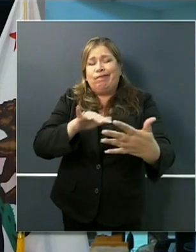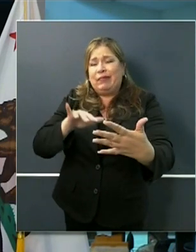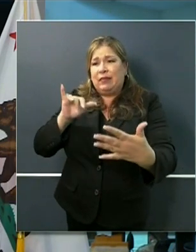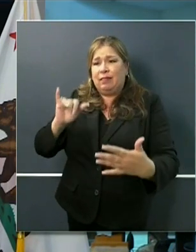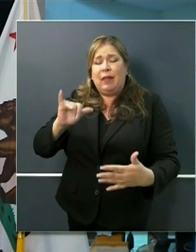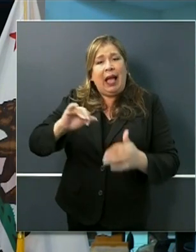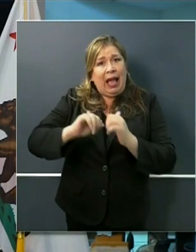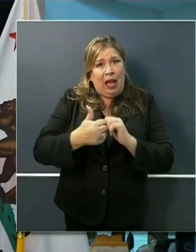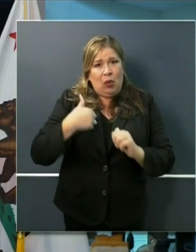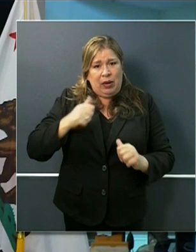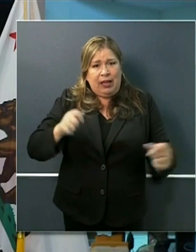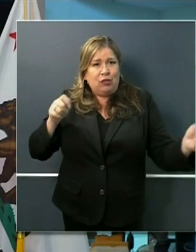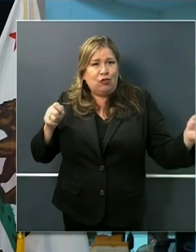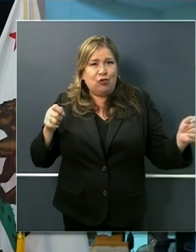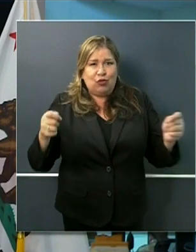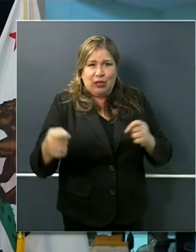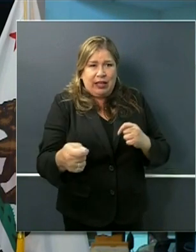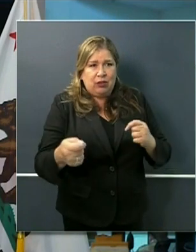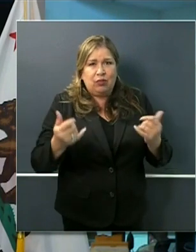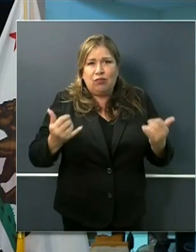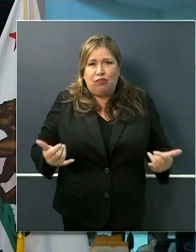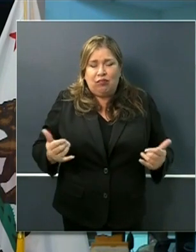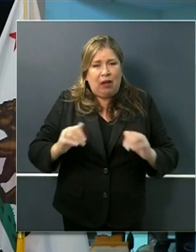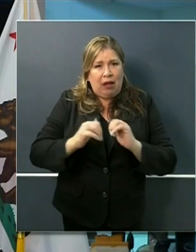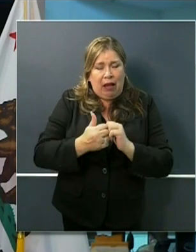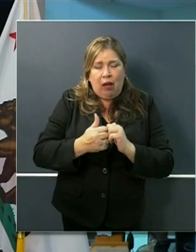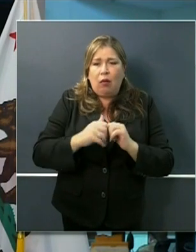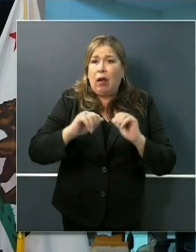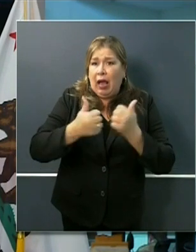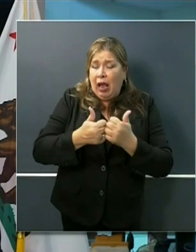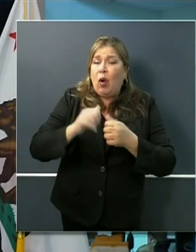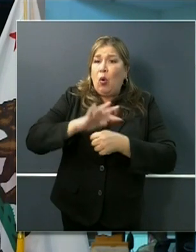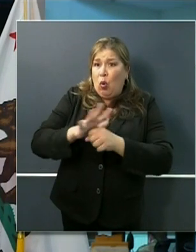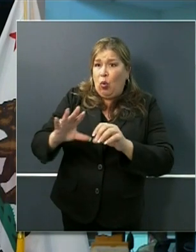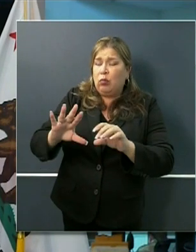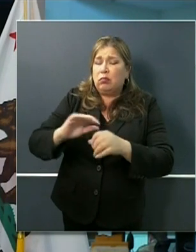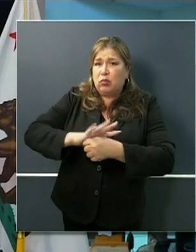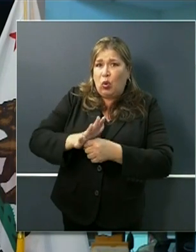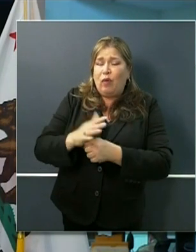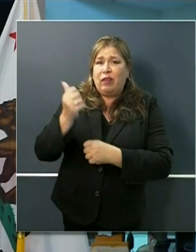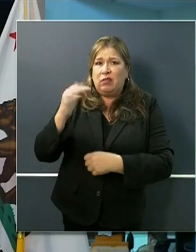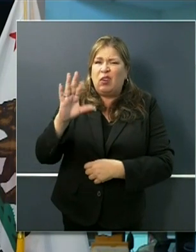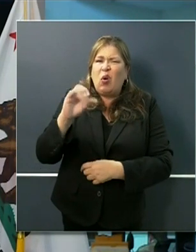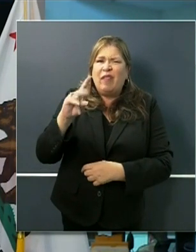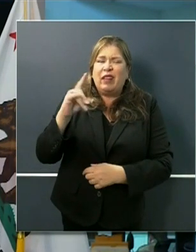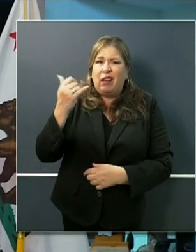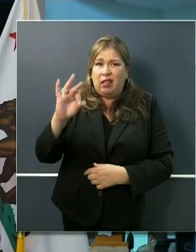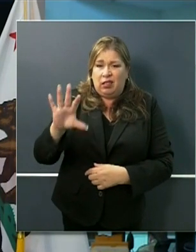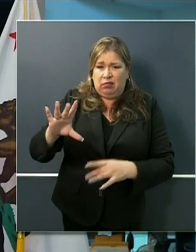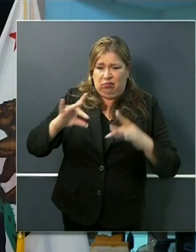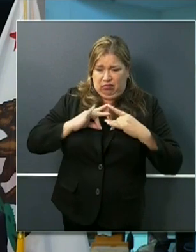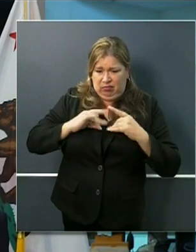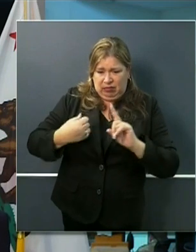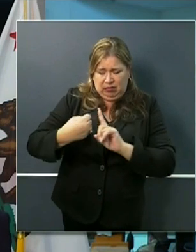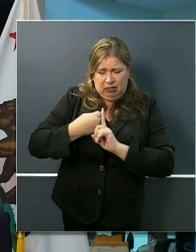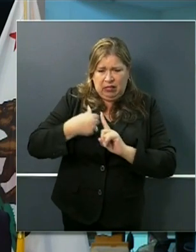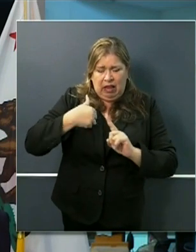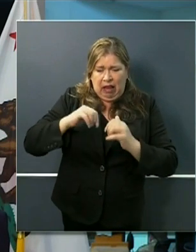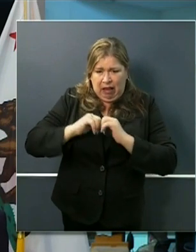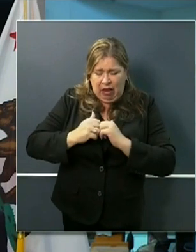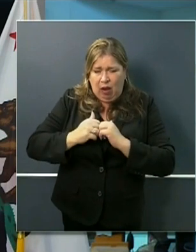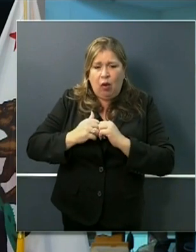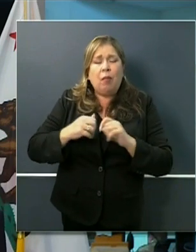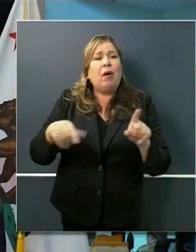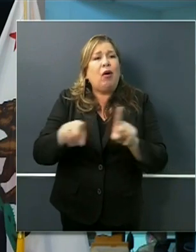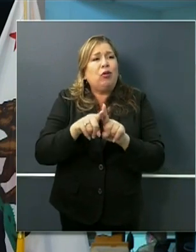only the direct impact that COVID-19 has on our health and well-being but also realizing that as we change modifications we